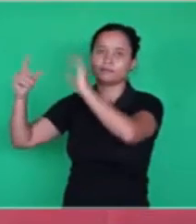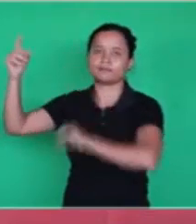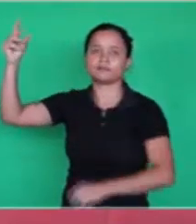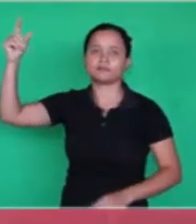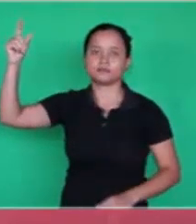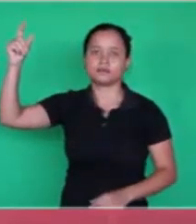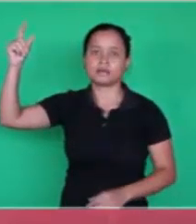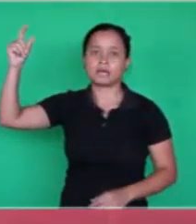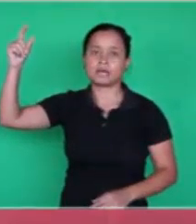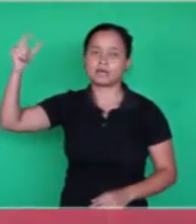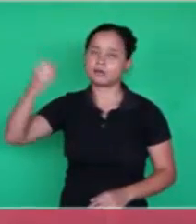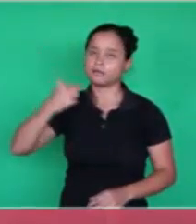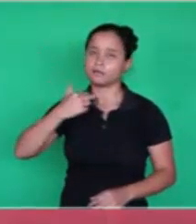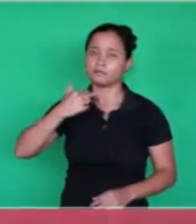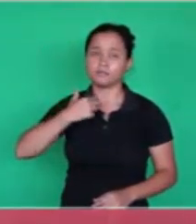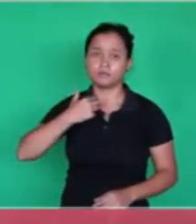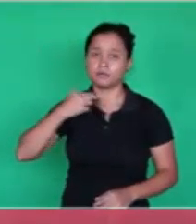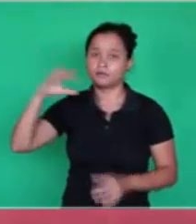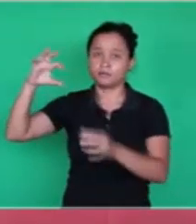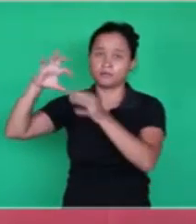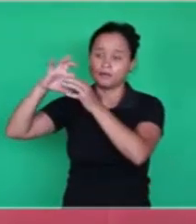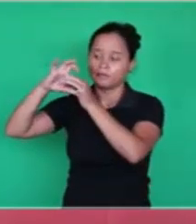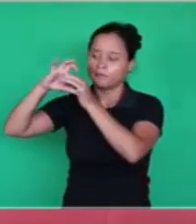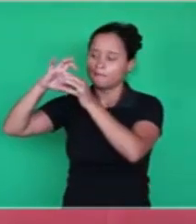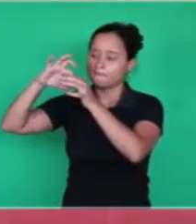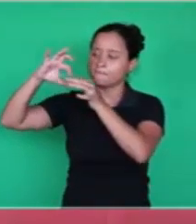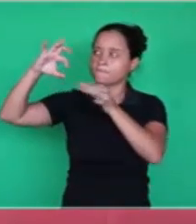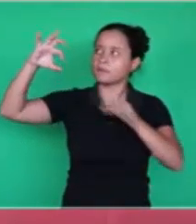It can't be disconnected from its author.